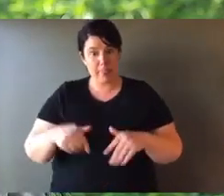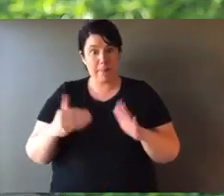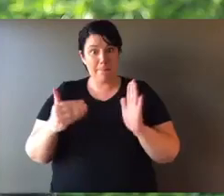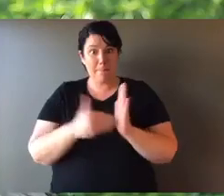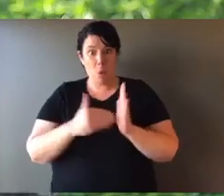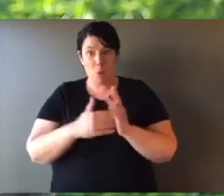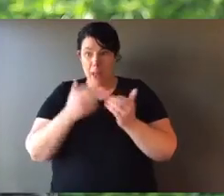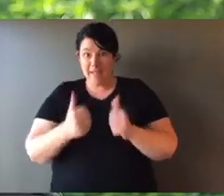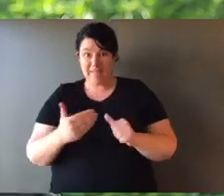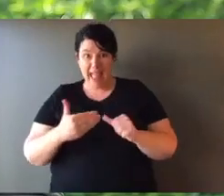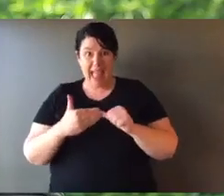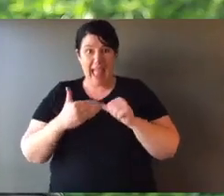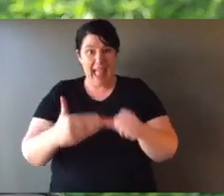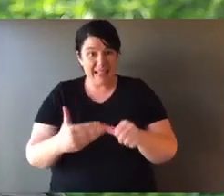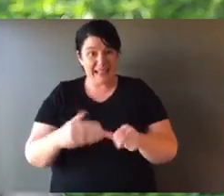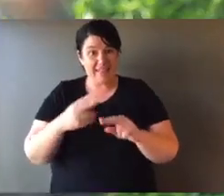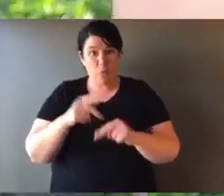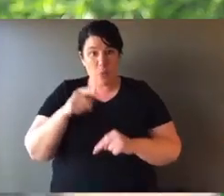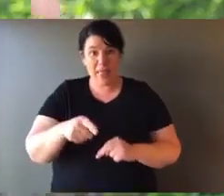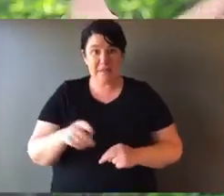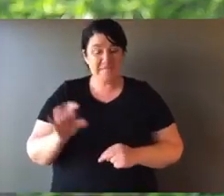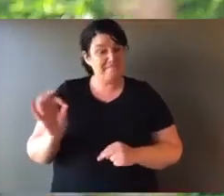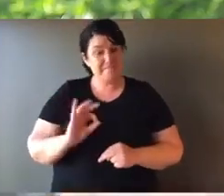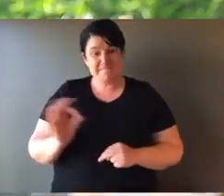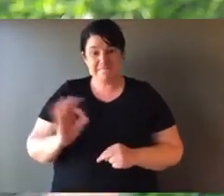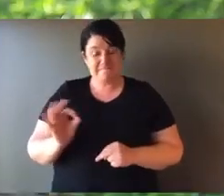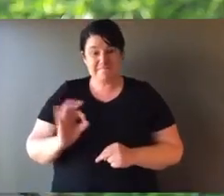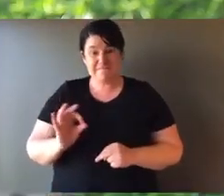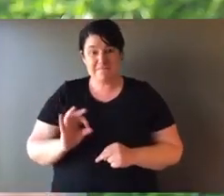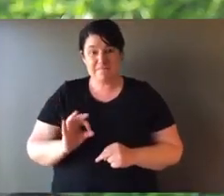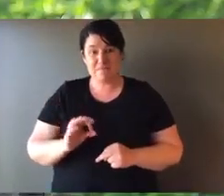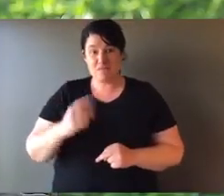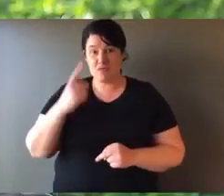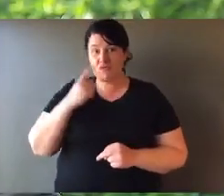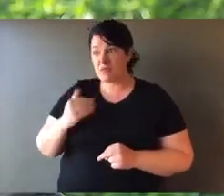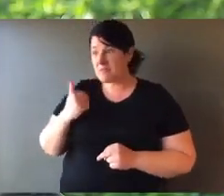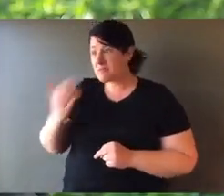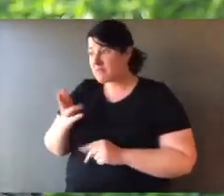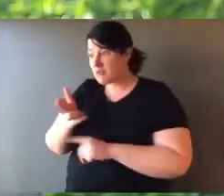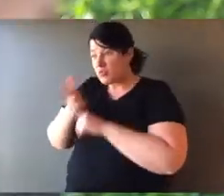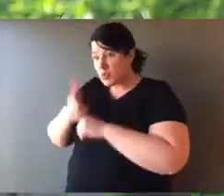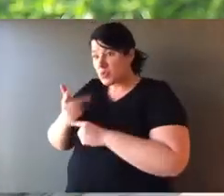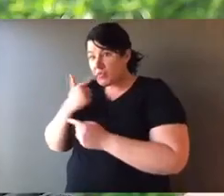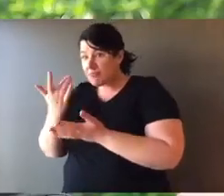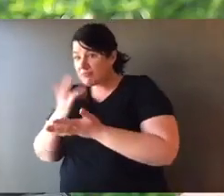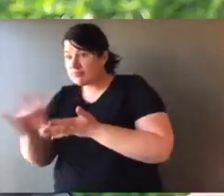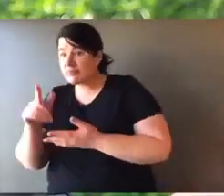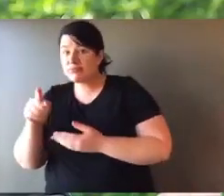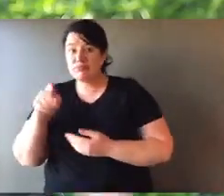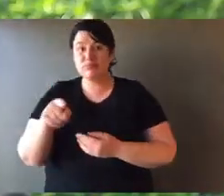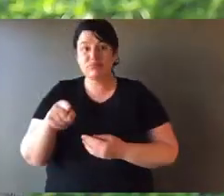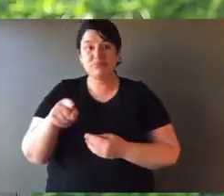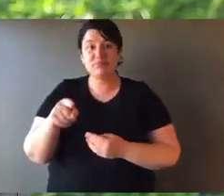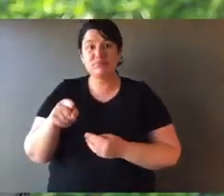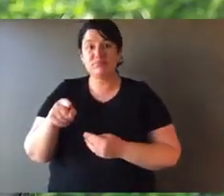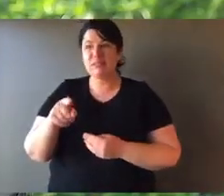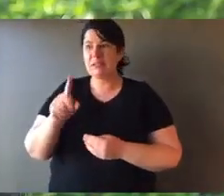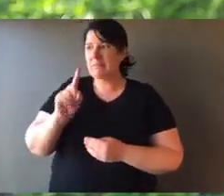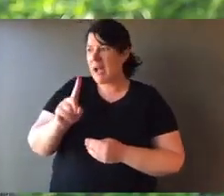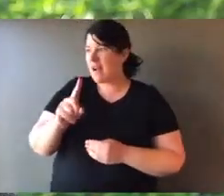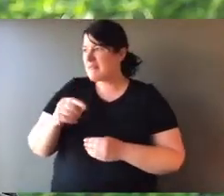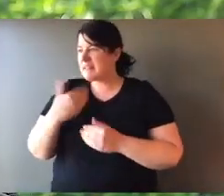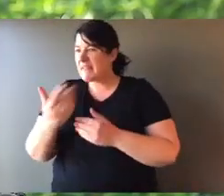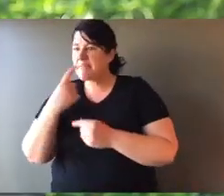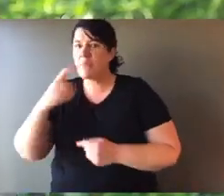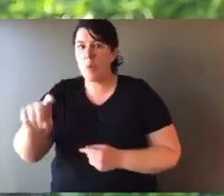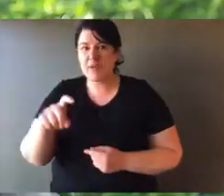At the present time, there is no solution to the fox or cat. You can bait to try and control. You can shoot to try and